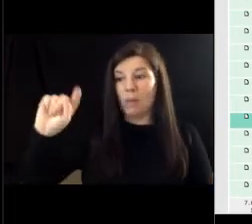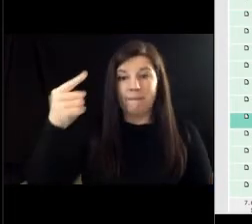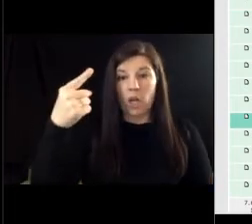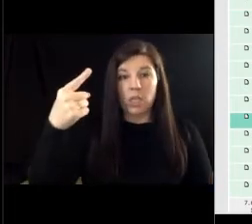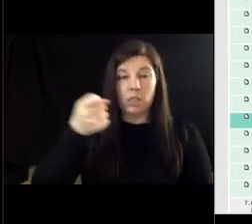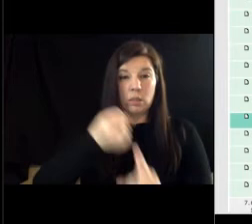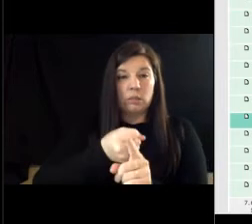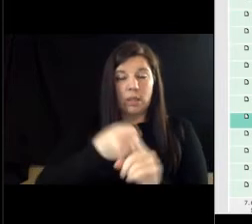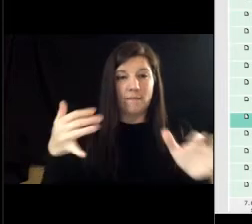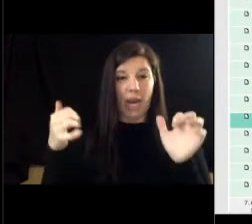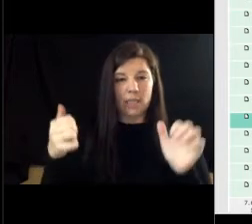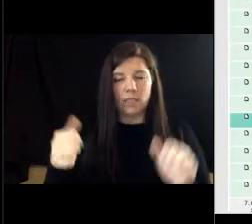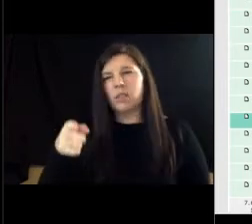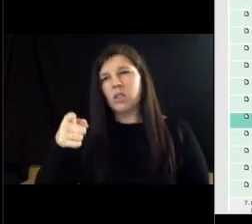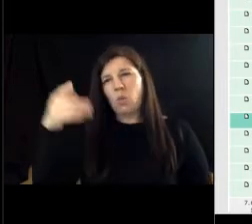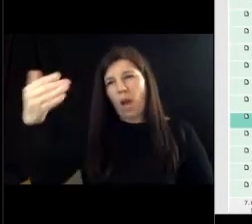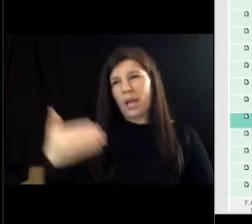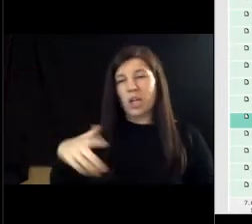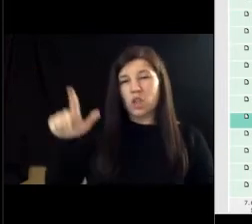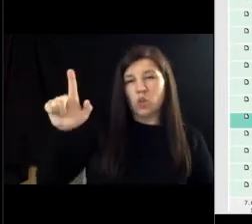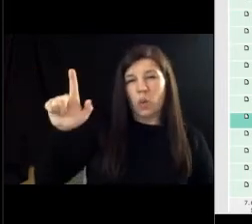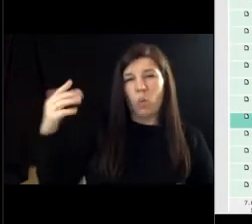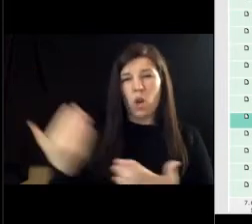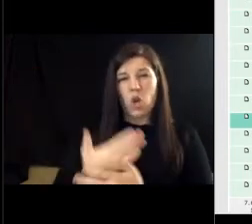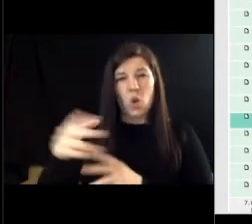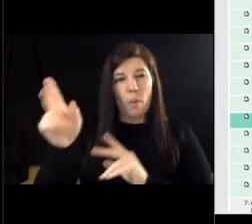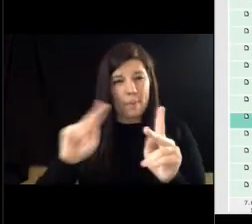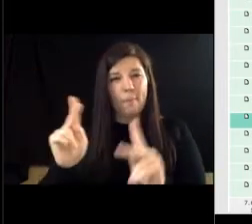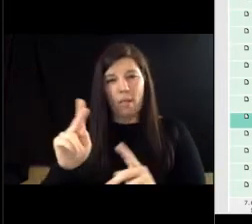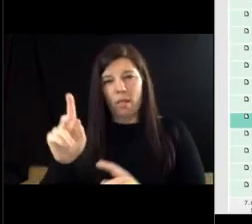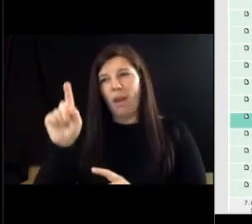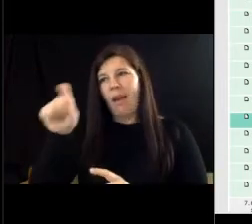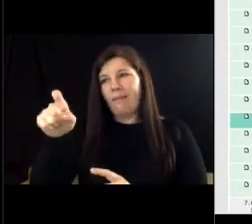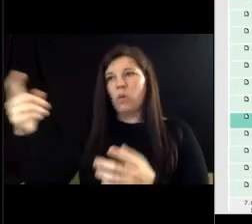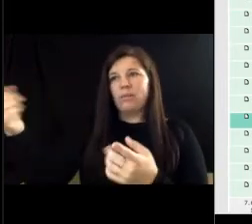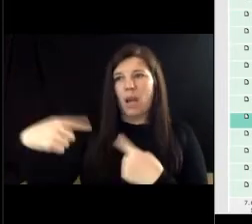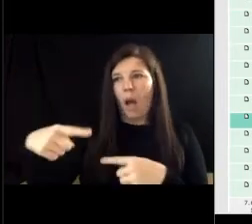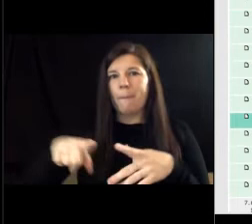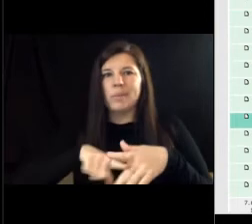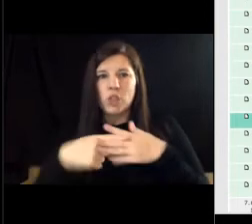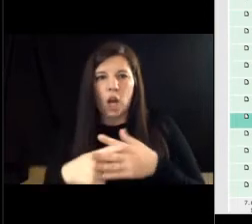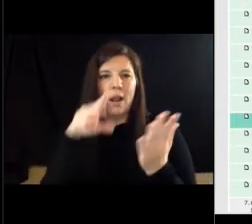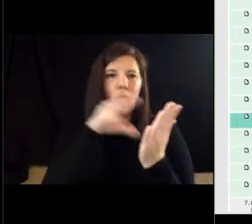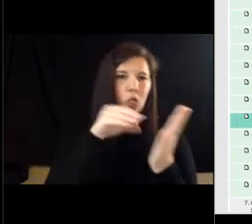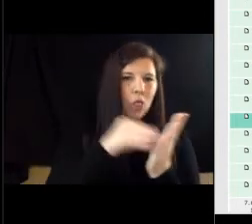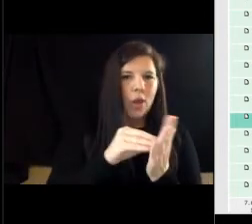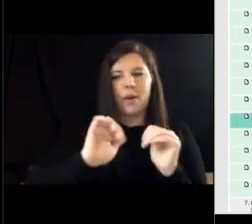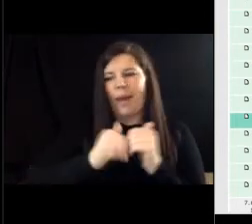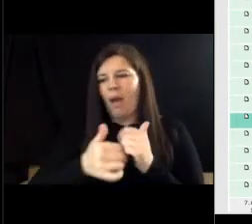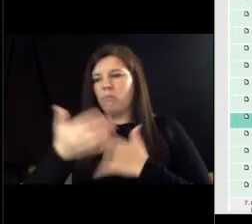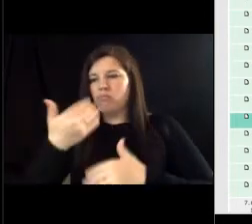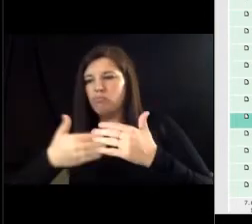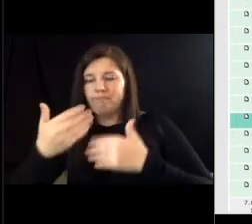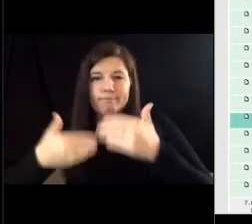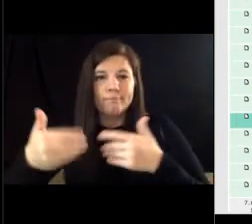you hire 21 new people they have to be brought in and oriented to the way we do things in boynton beach and they